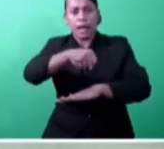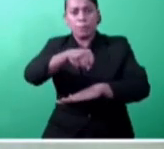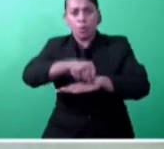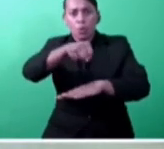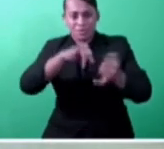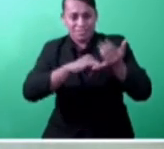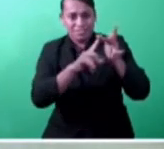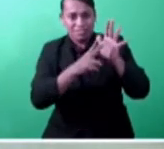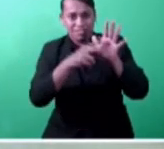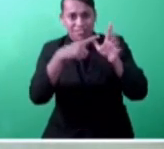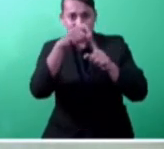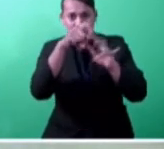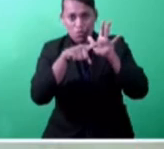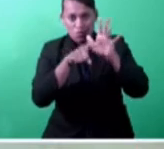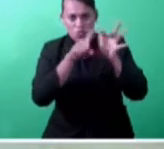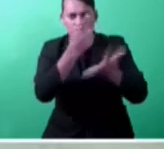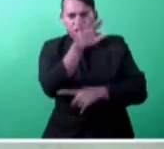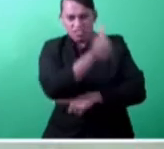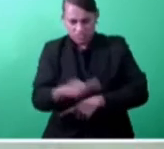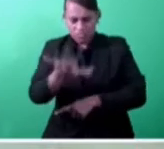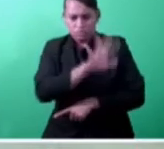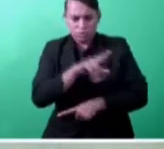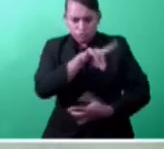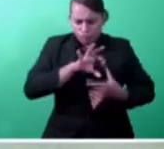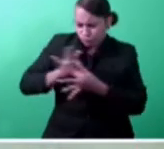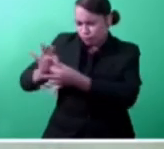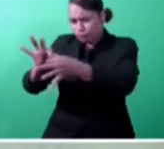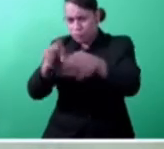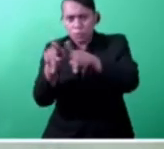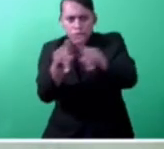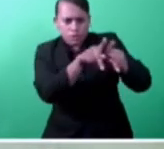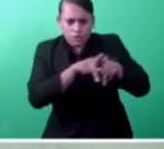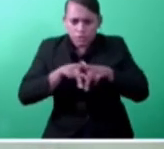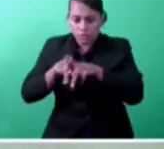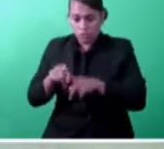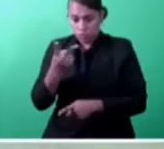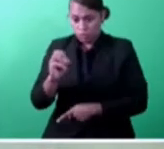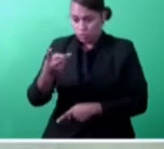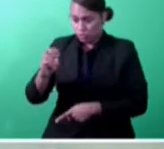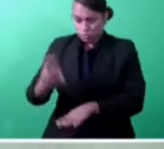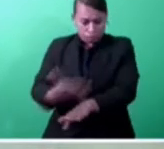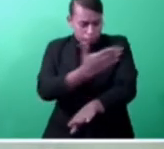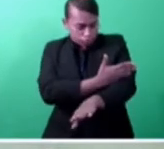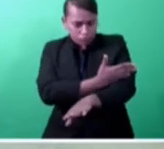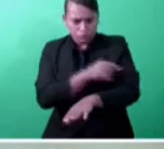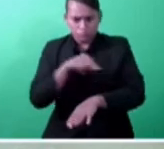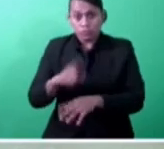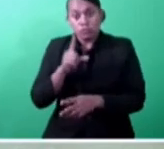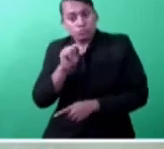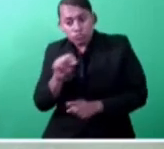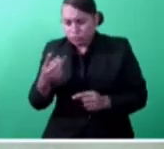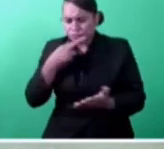Fiji. Mr Speaker, sir, as per the 2020 Ease of Doing Business Report released